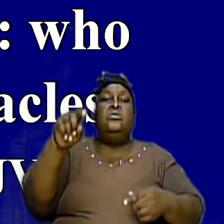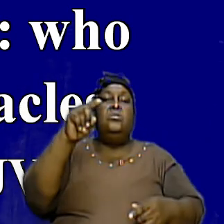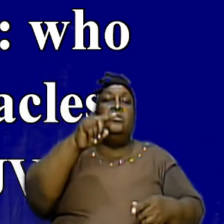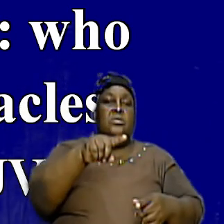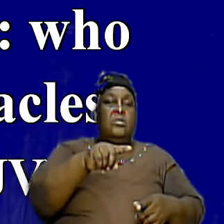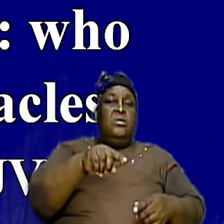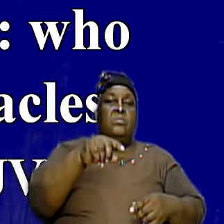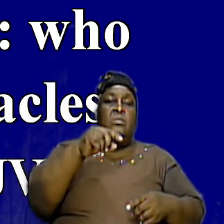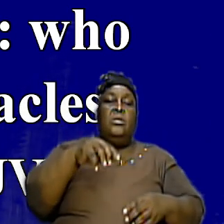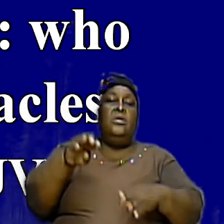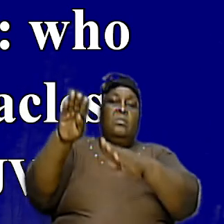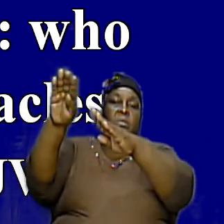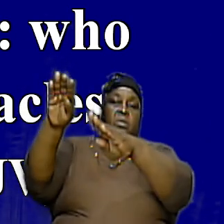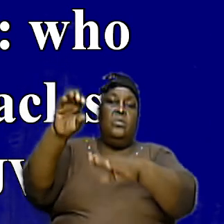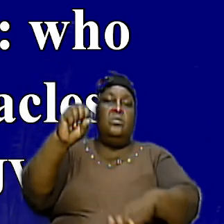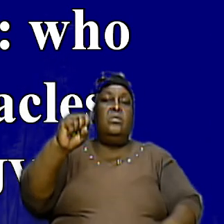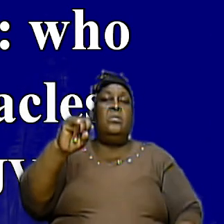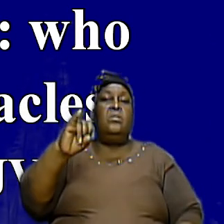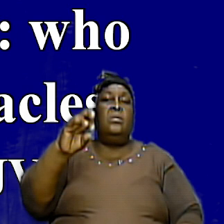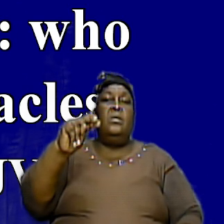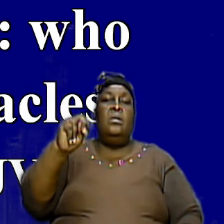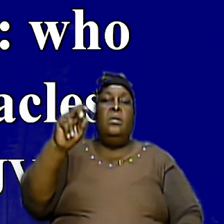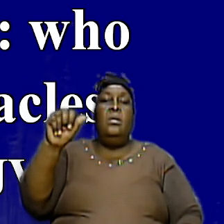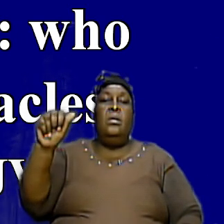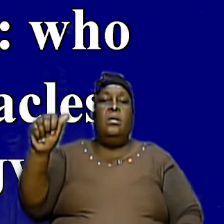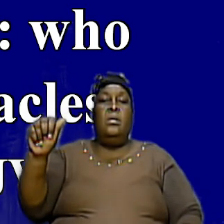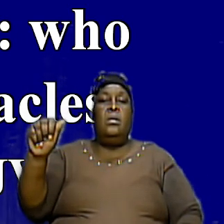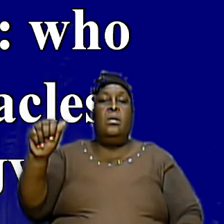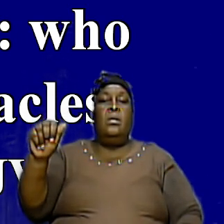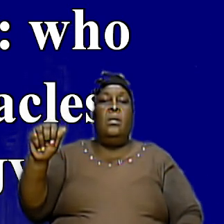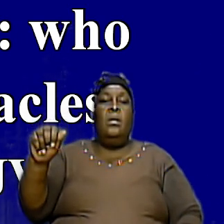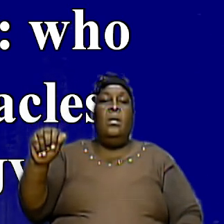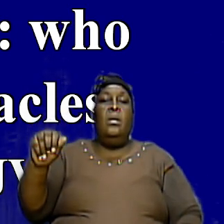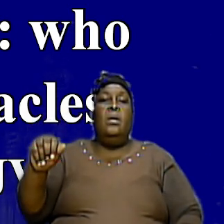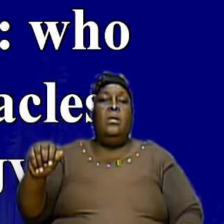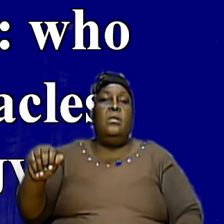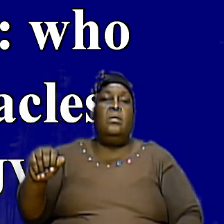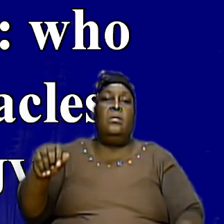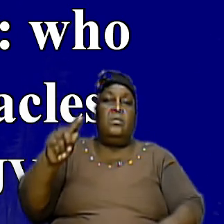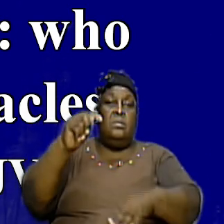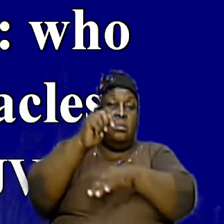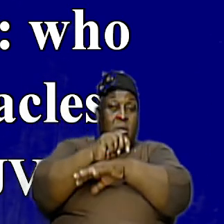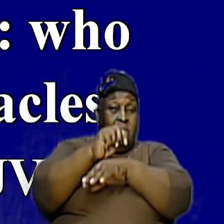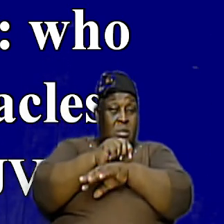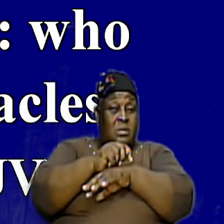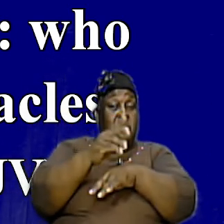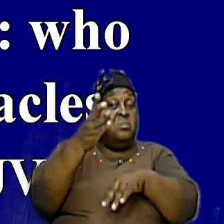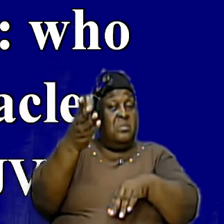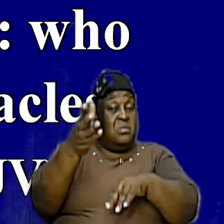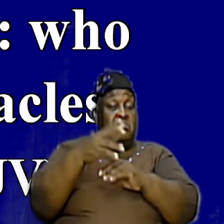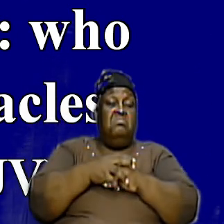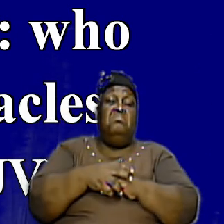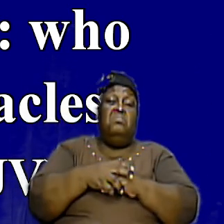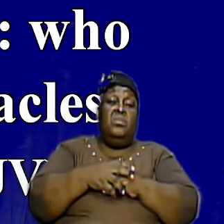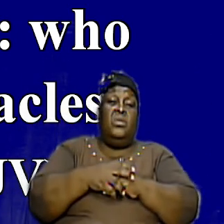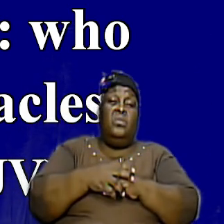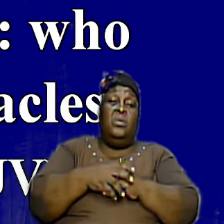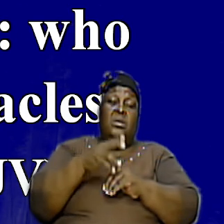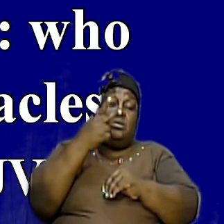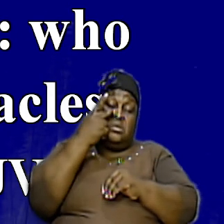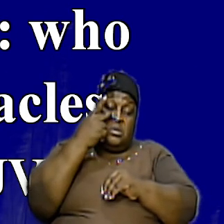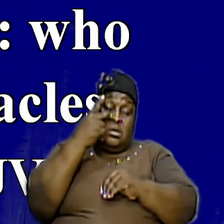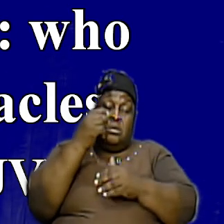spake to him in the Mount brethren it's a tabernacle that was there but we are seeing something